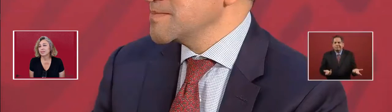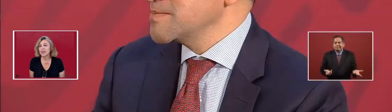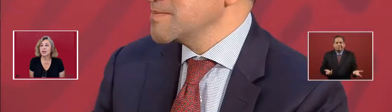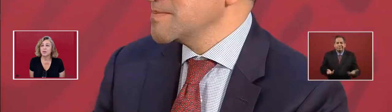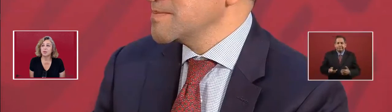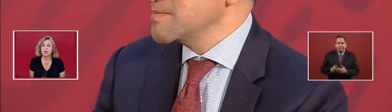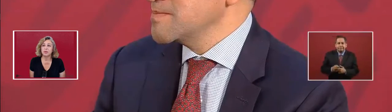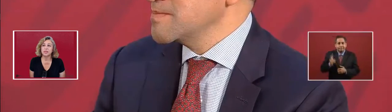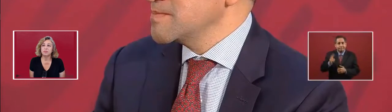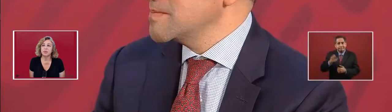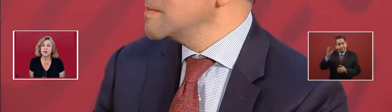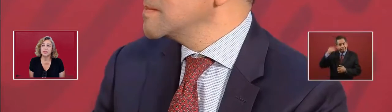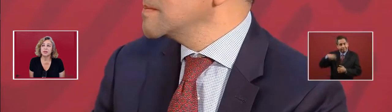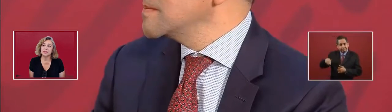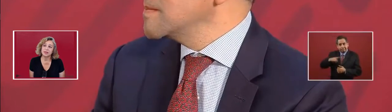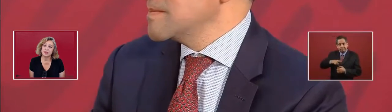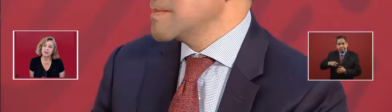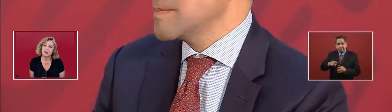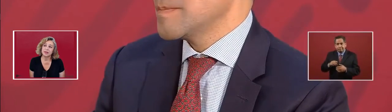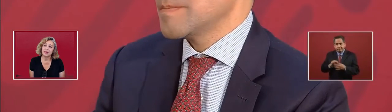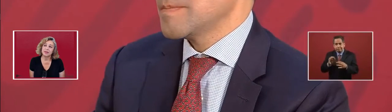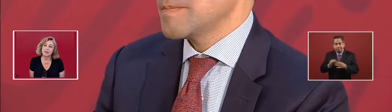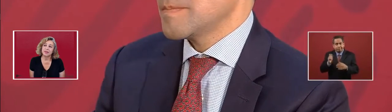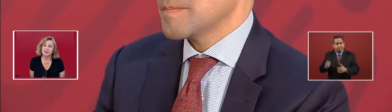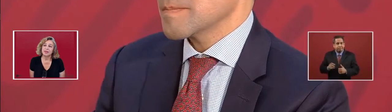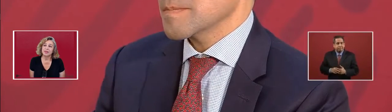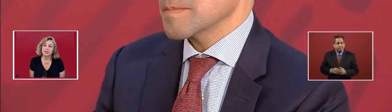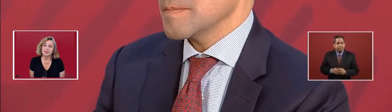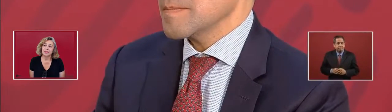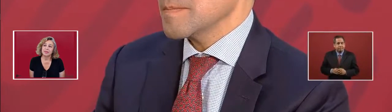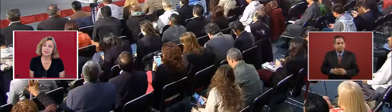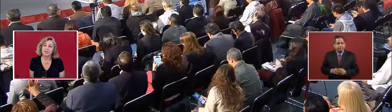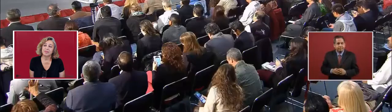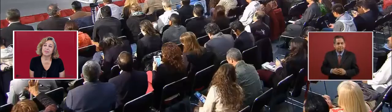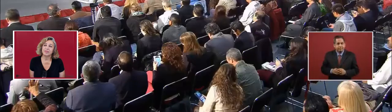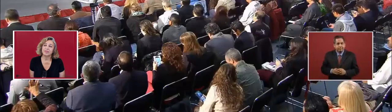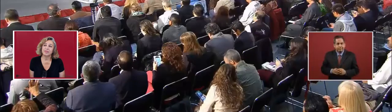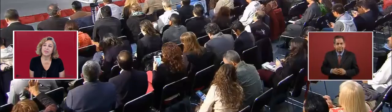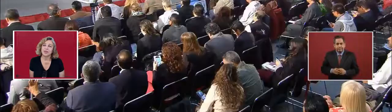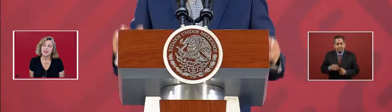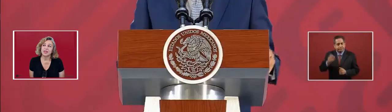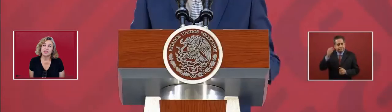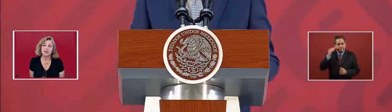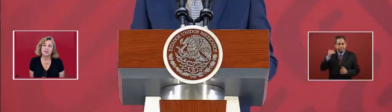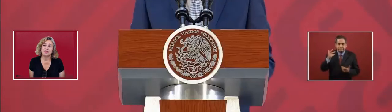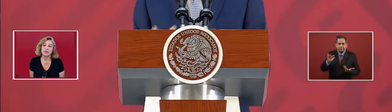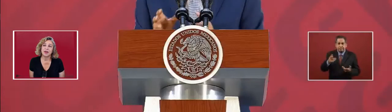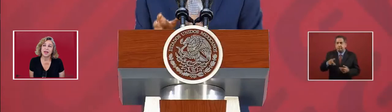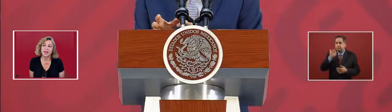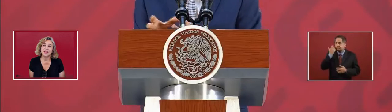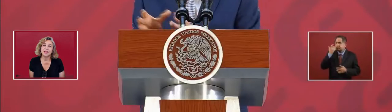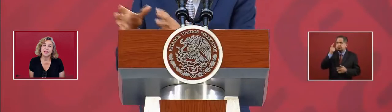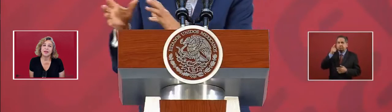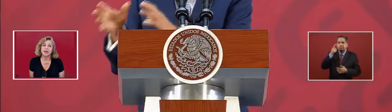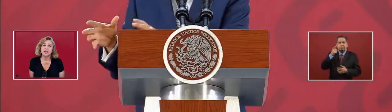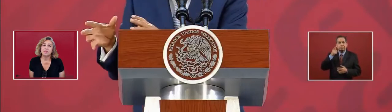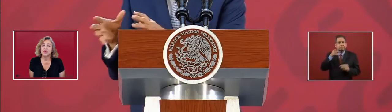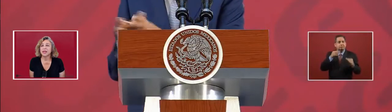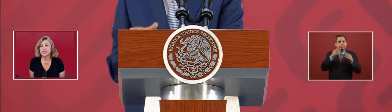What was important to go ahead